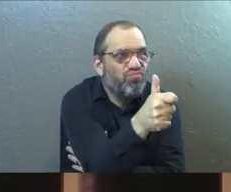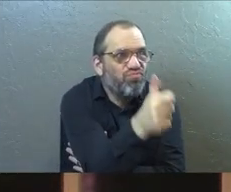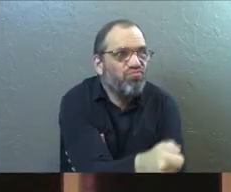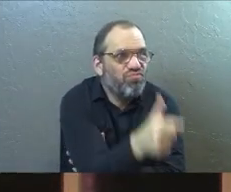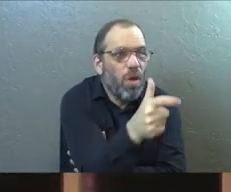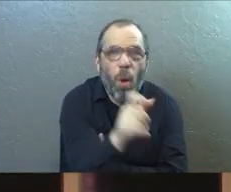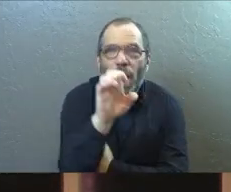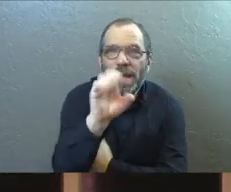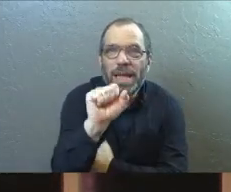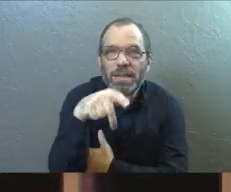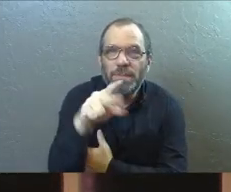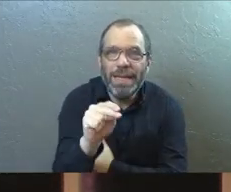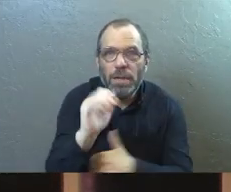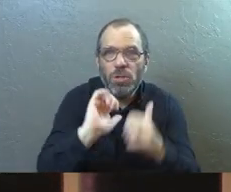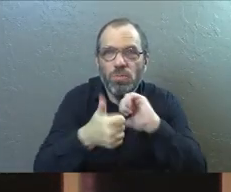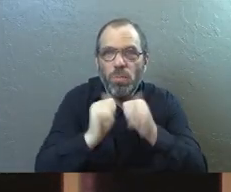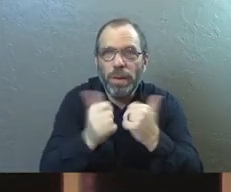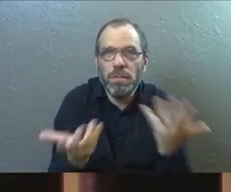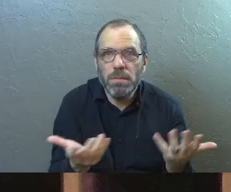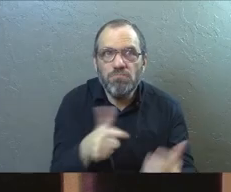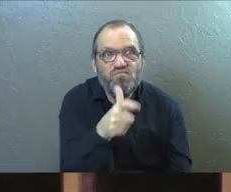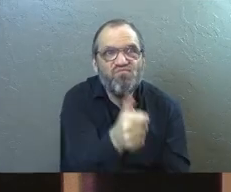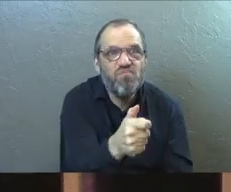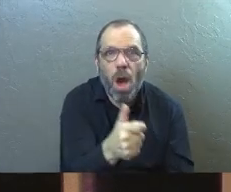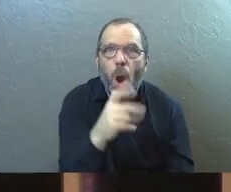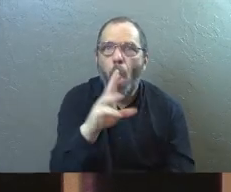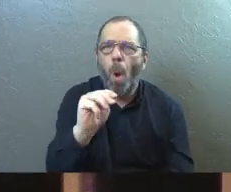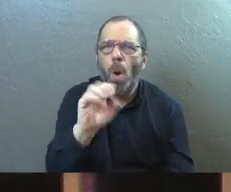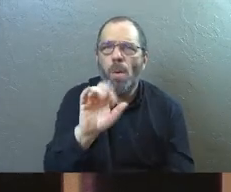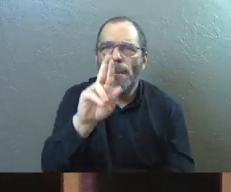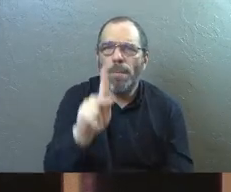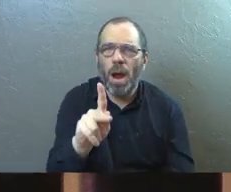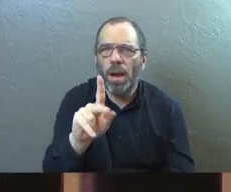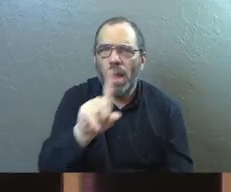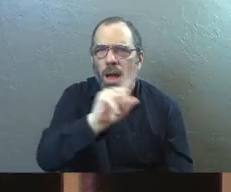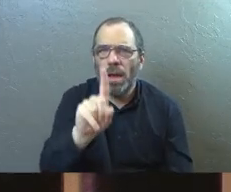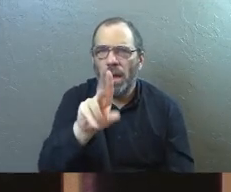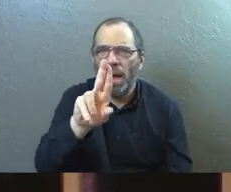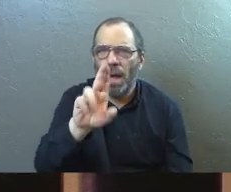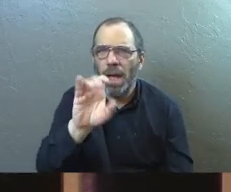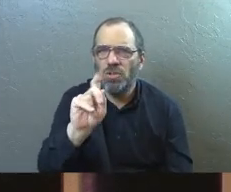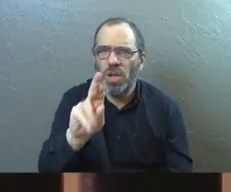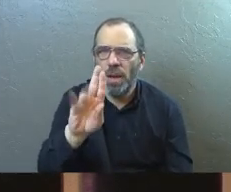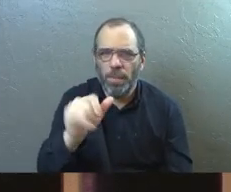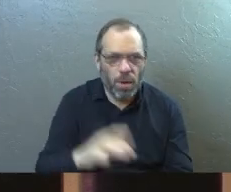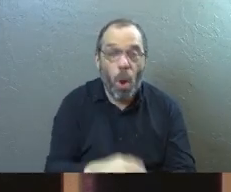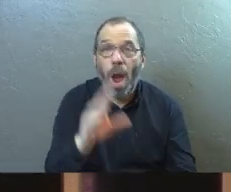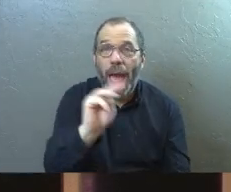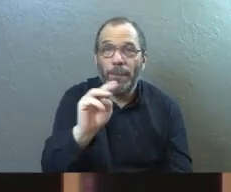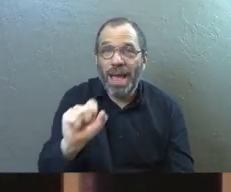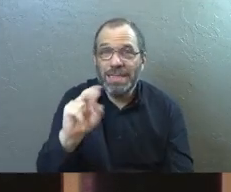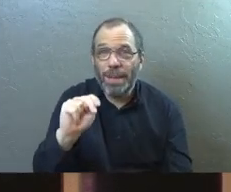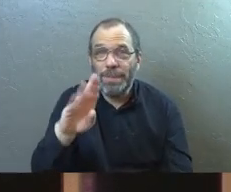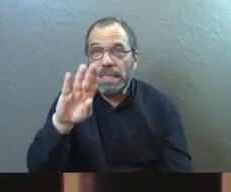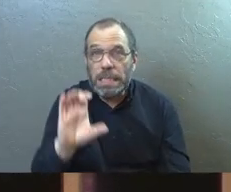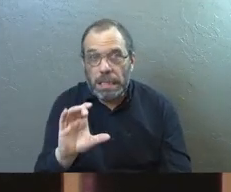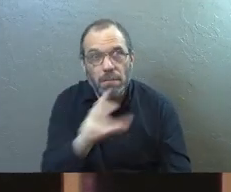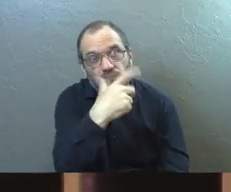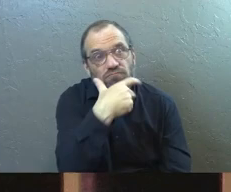Or the ESPN vine. Or the Mark Zuckerberg vine. Or the MSNBC vine.